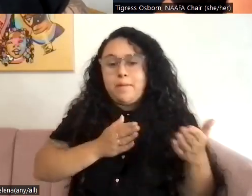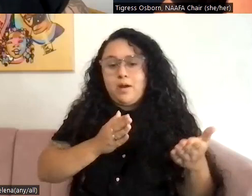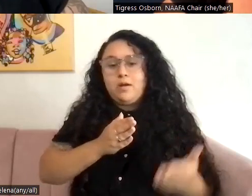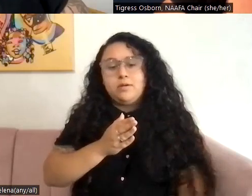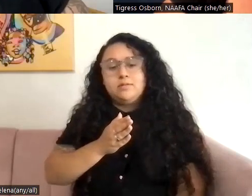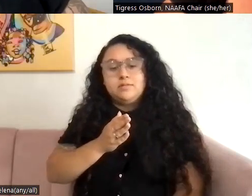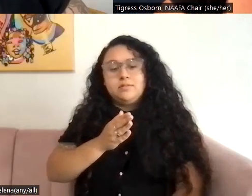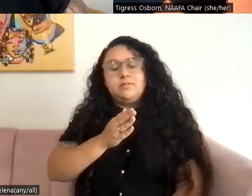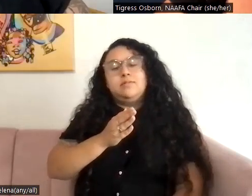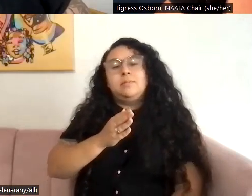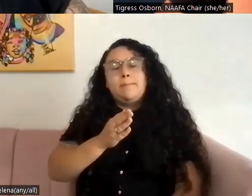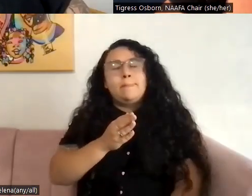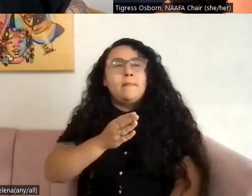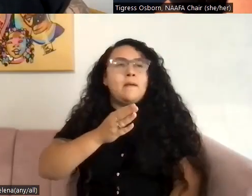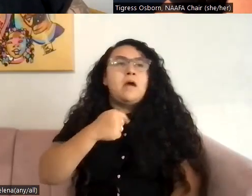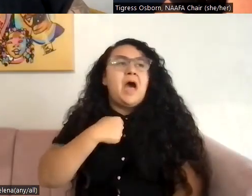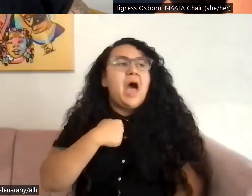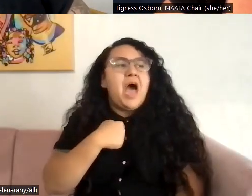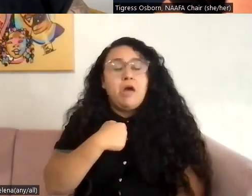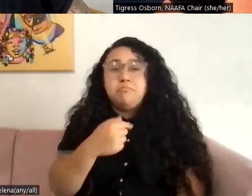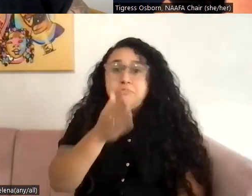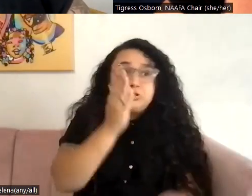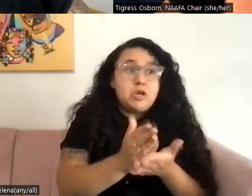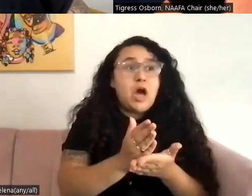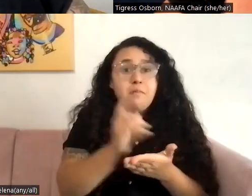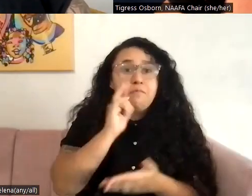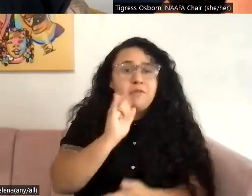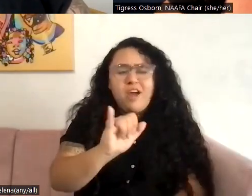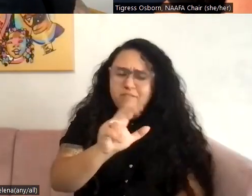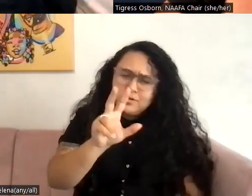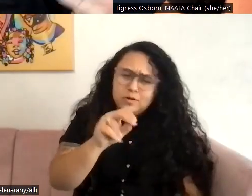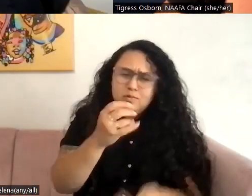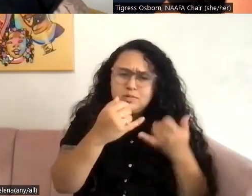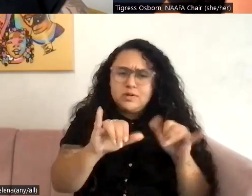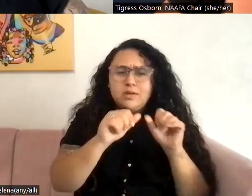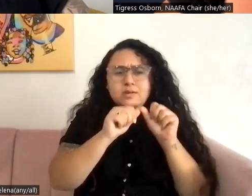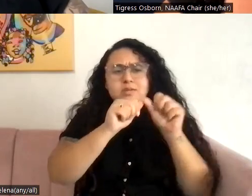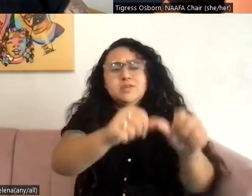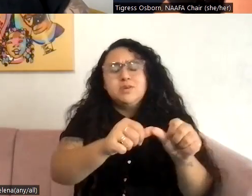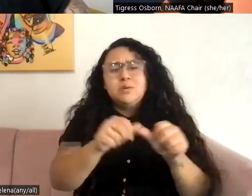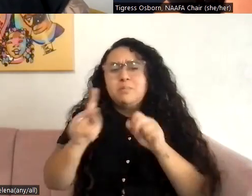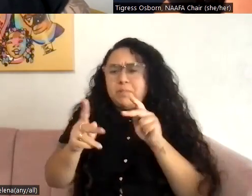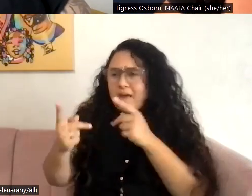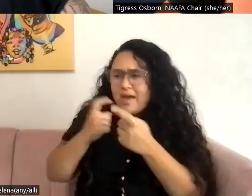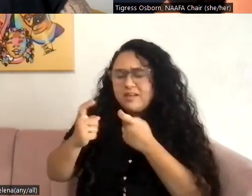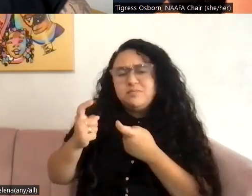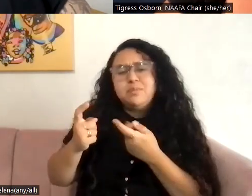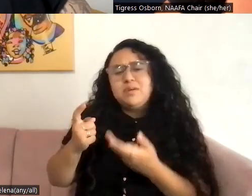oh, I'm never not doing that. But then once I got into questions around, people started asking me questions around like